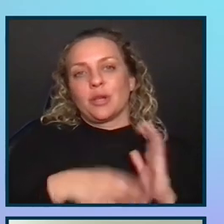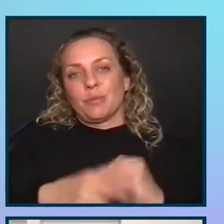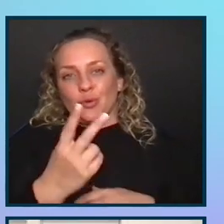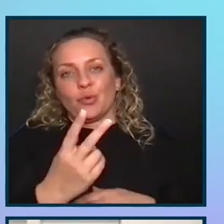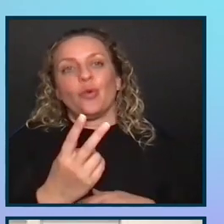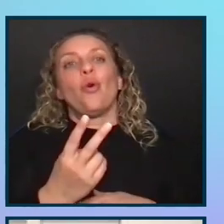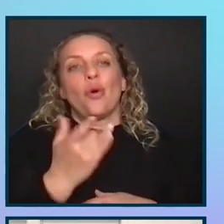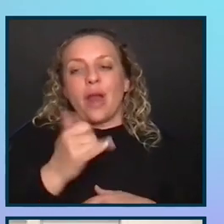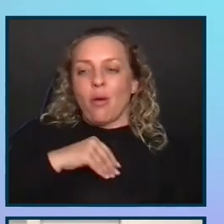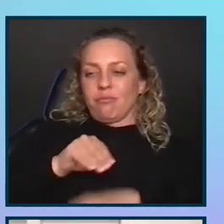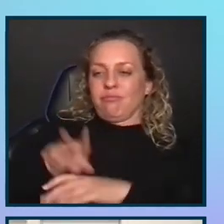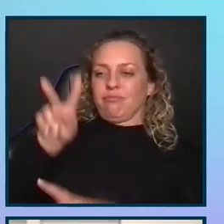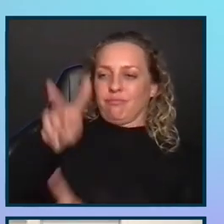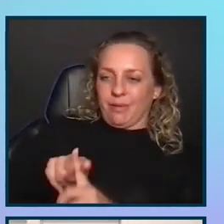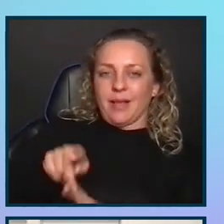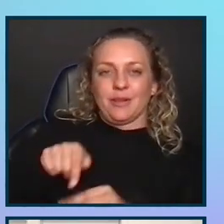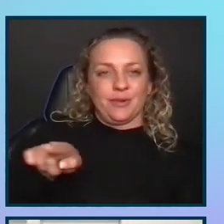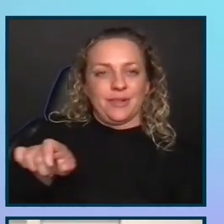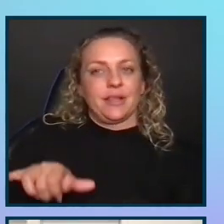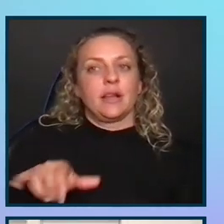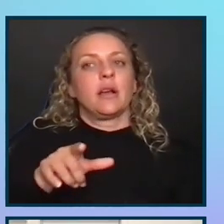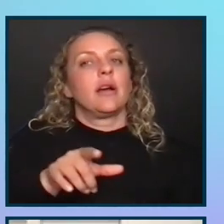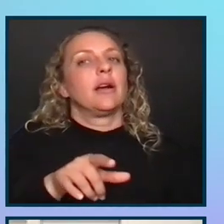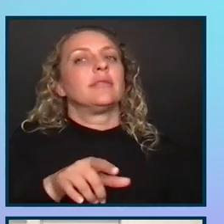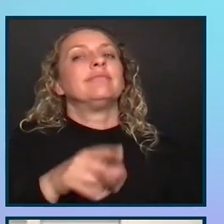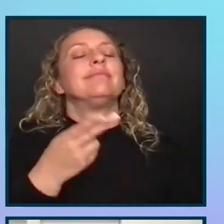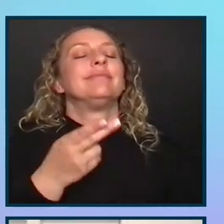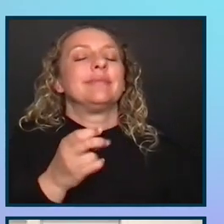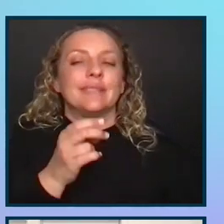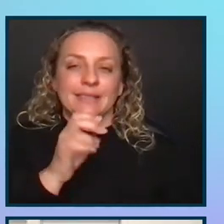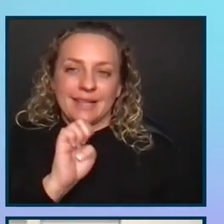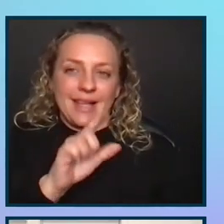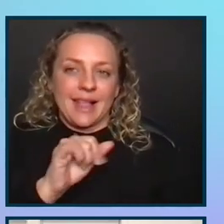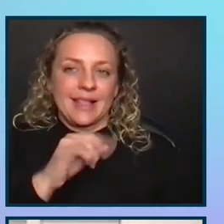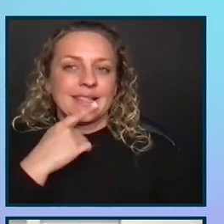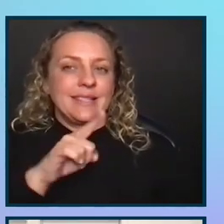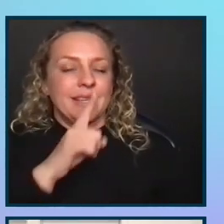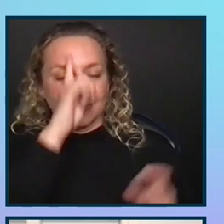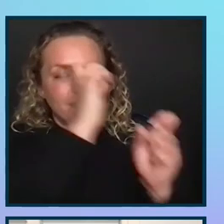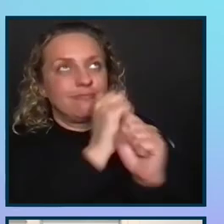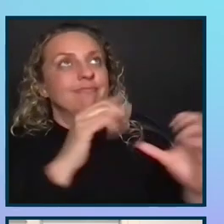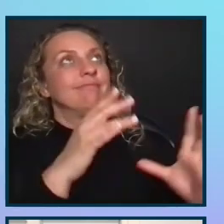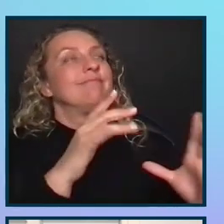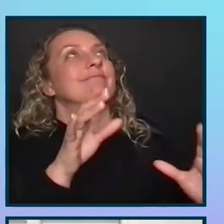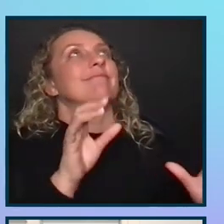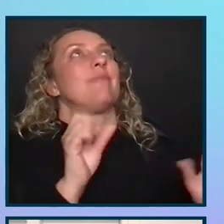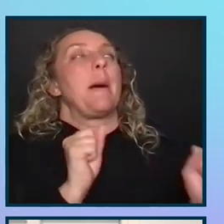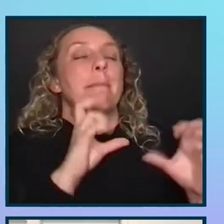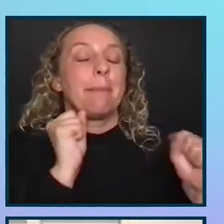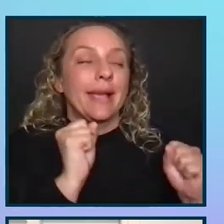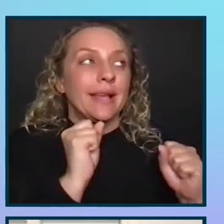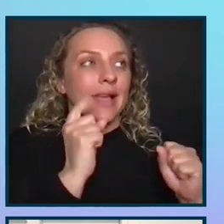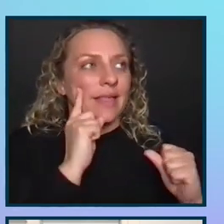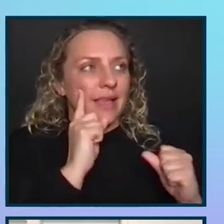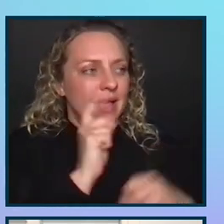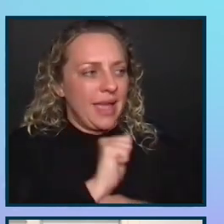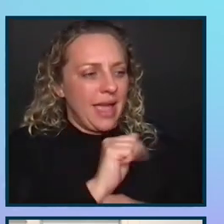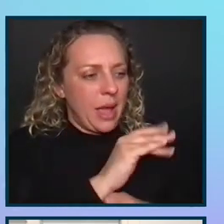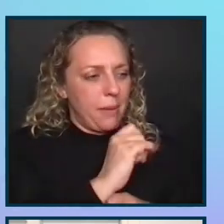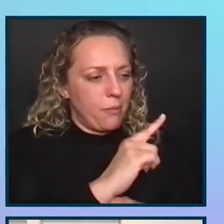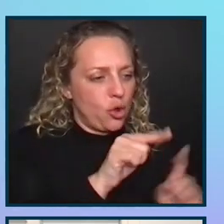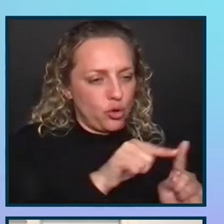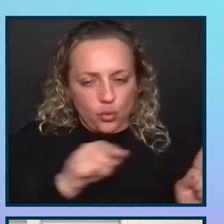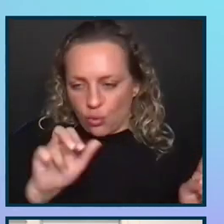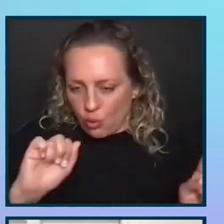Which is amazing. When you think about the idea of going from April to August for a similar